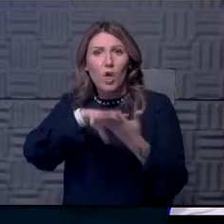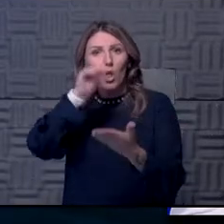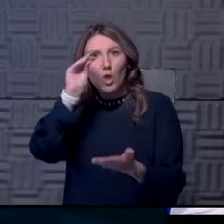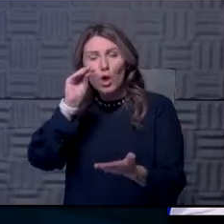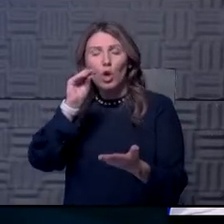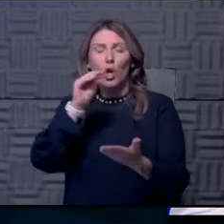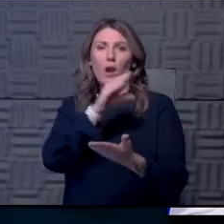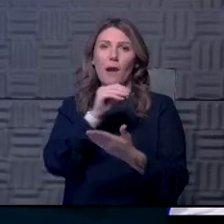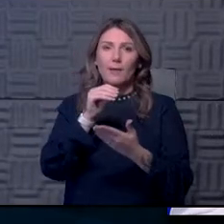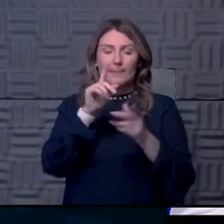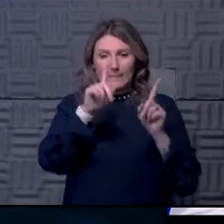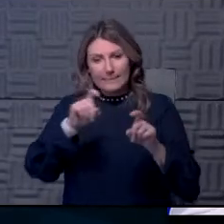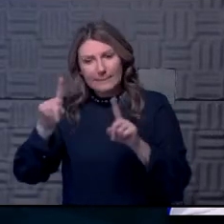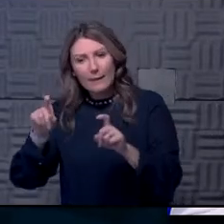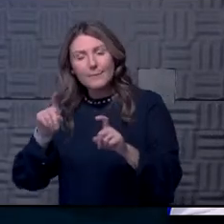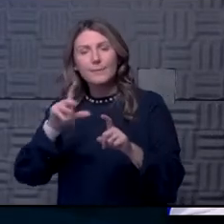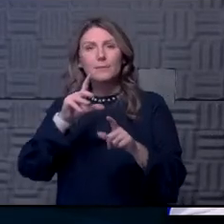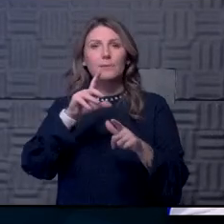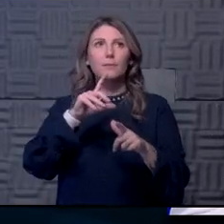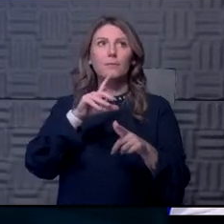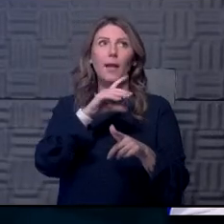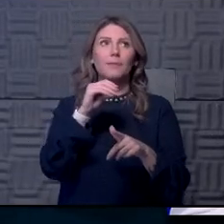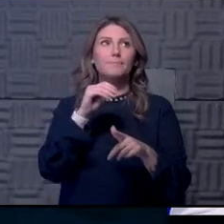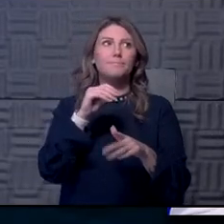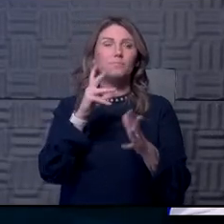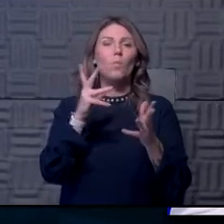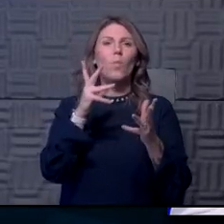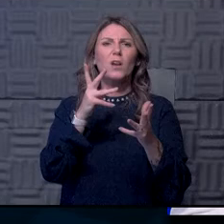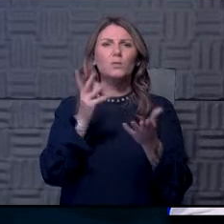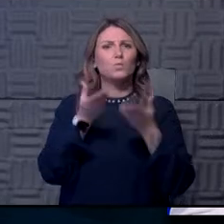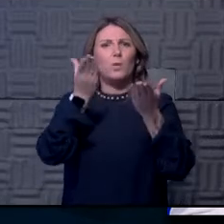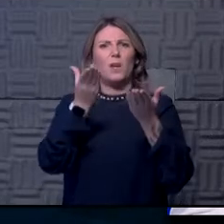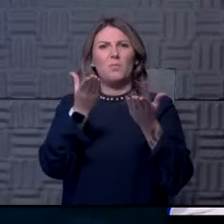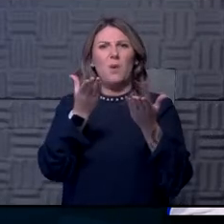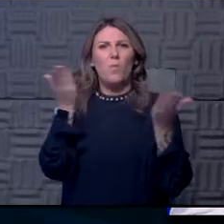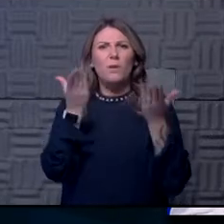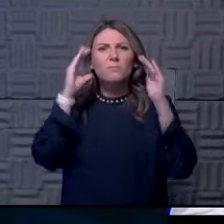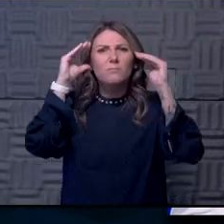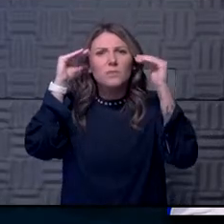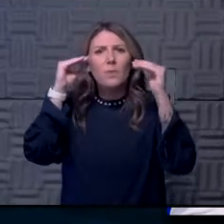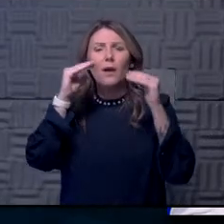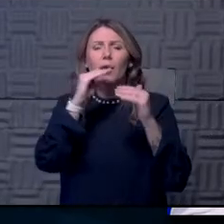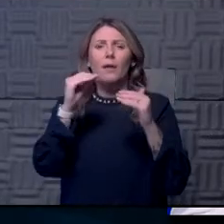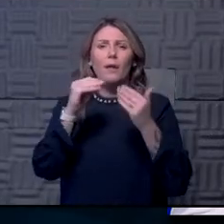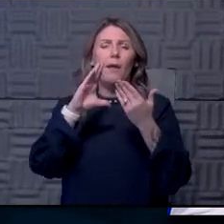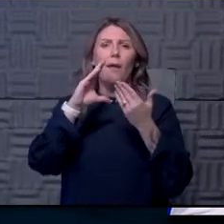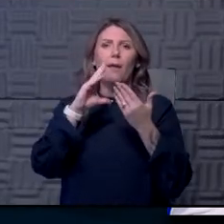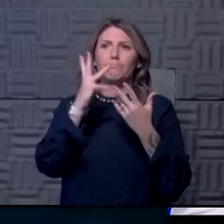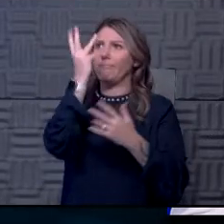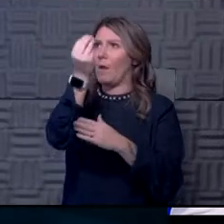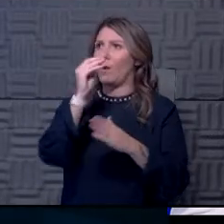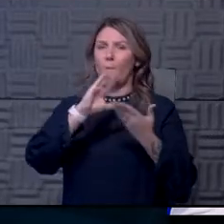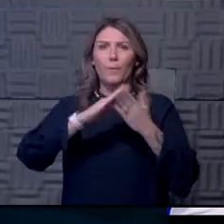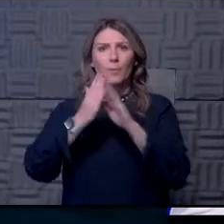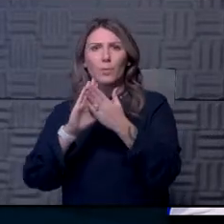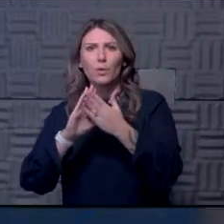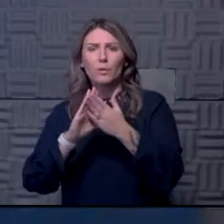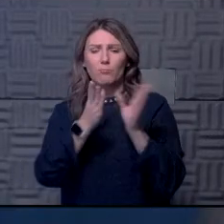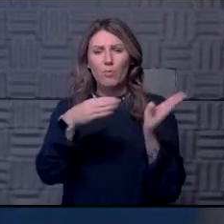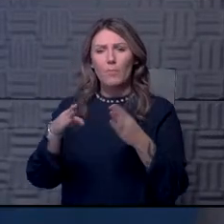expect to recommend as we see changes in the community and prepare for the next semester?